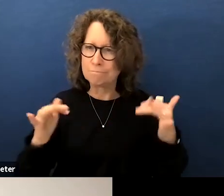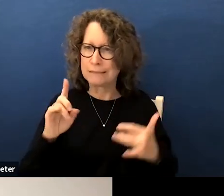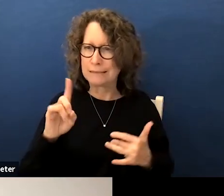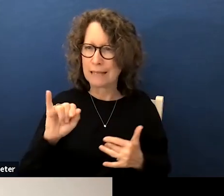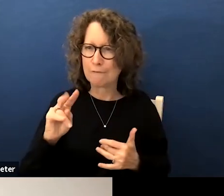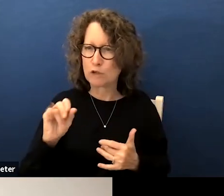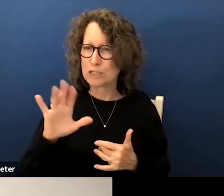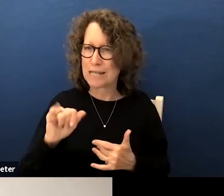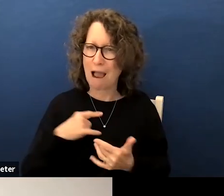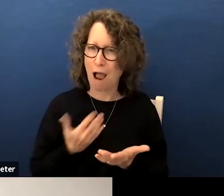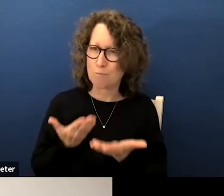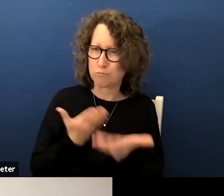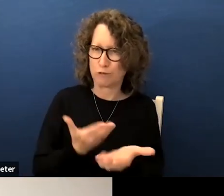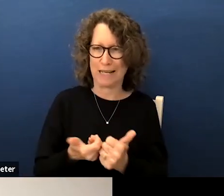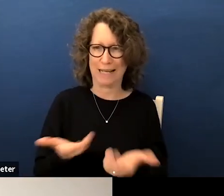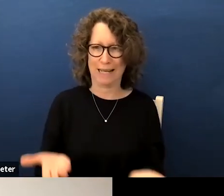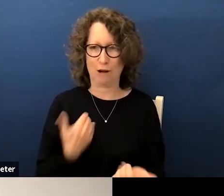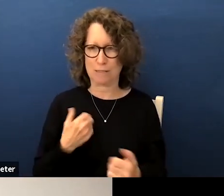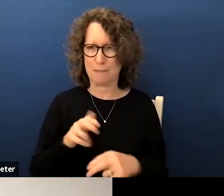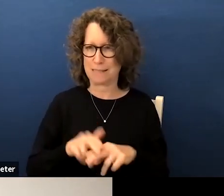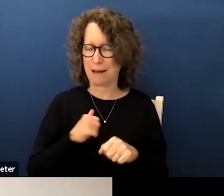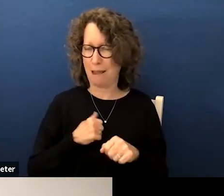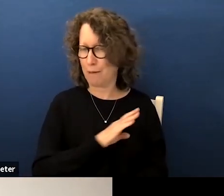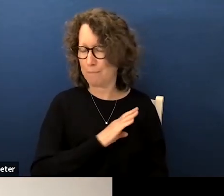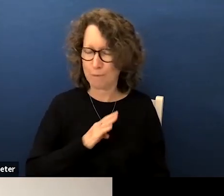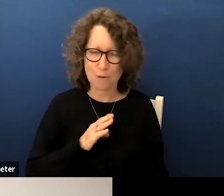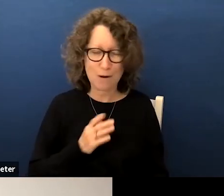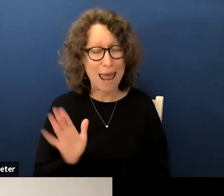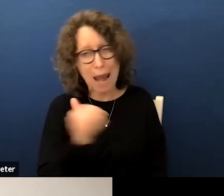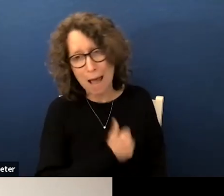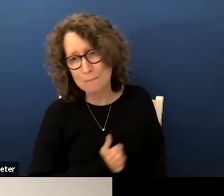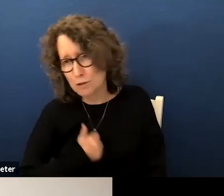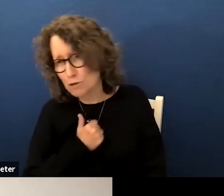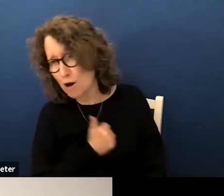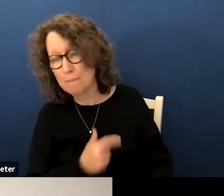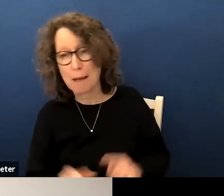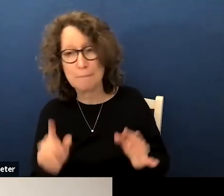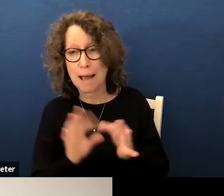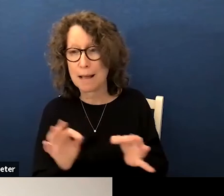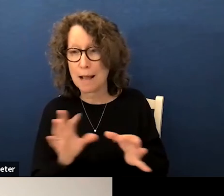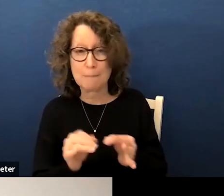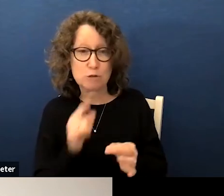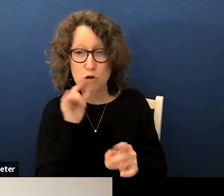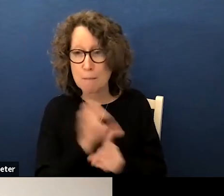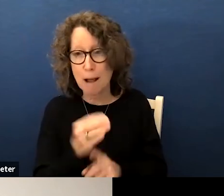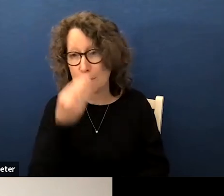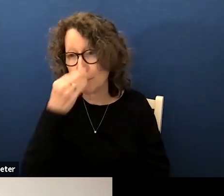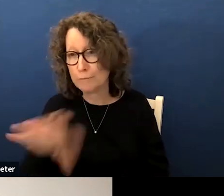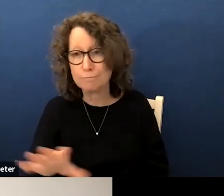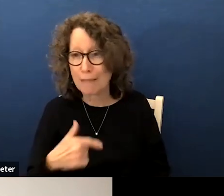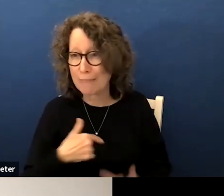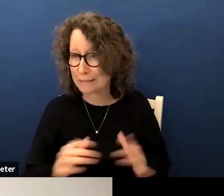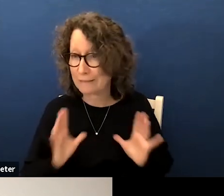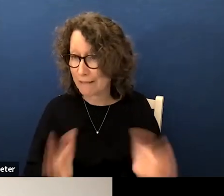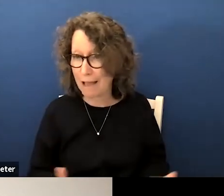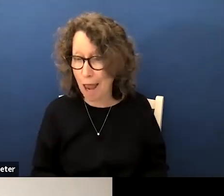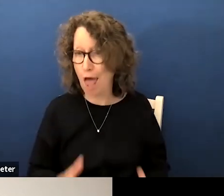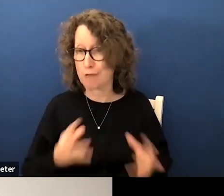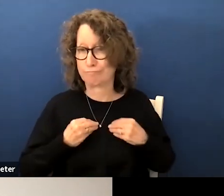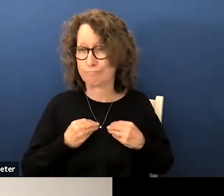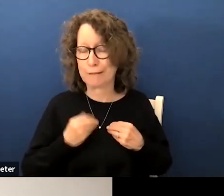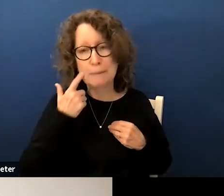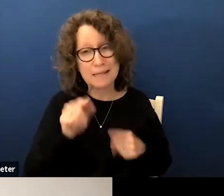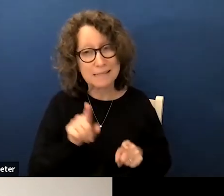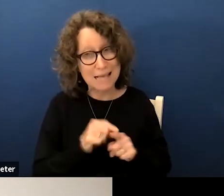bring to this board and I'm sorry if my comments are not popular that's okay because